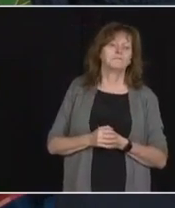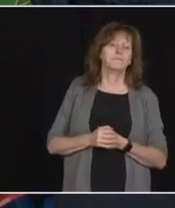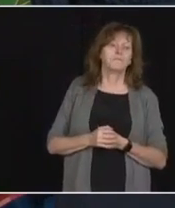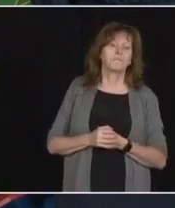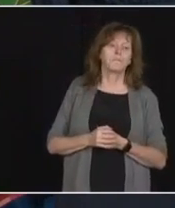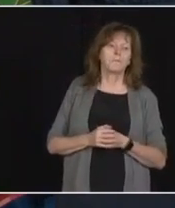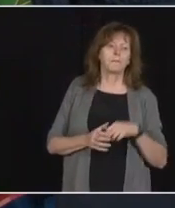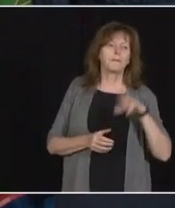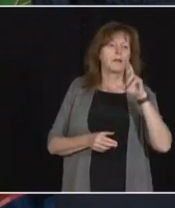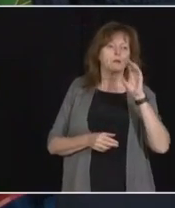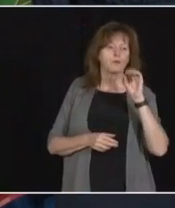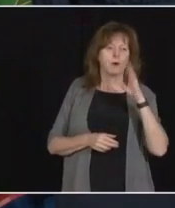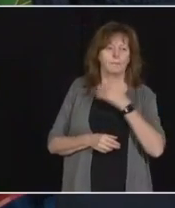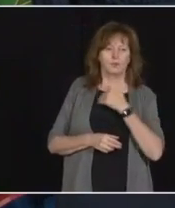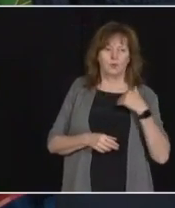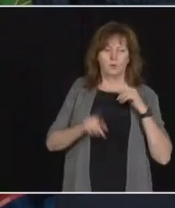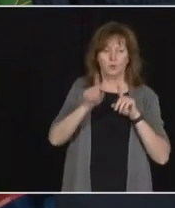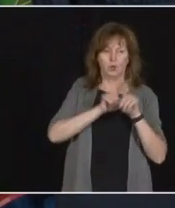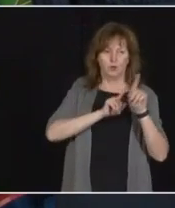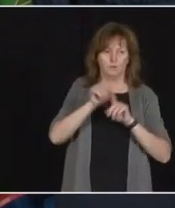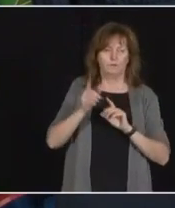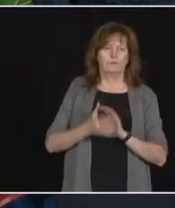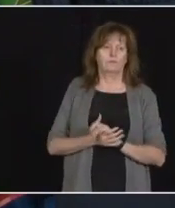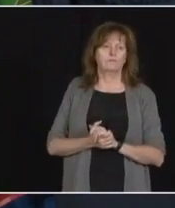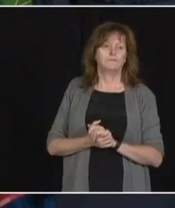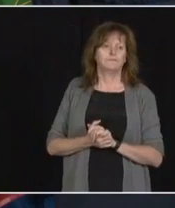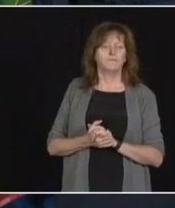from the Toronto Star. Please go ahead. Hi, Rob.